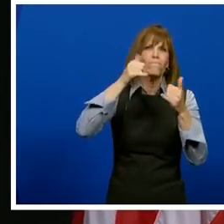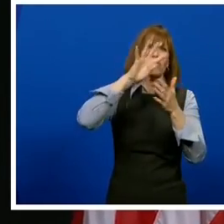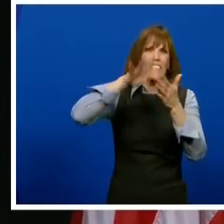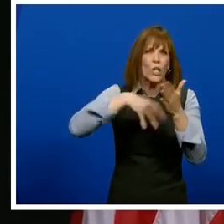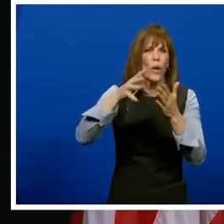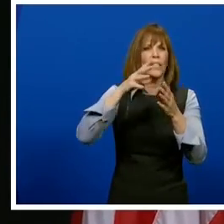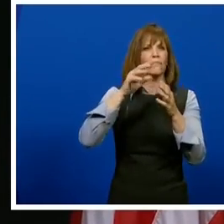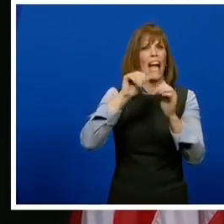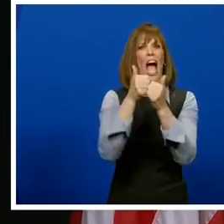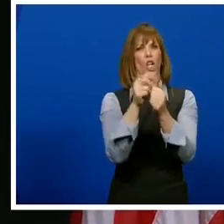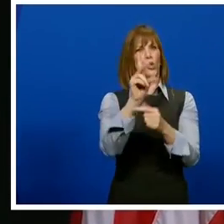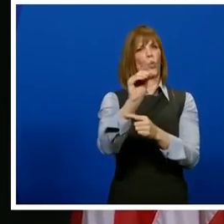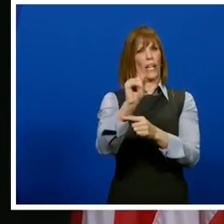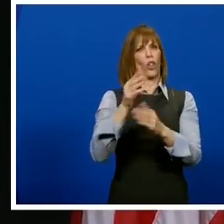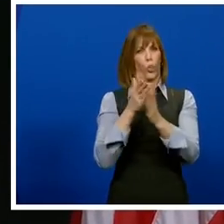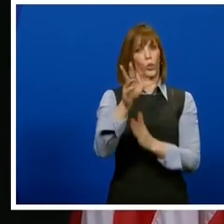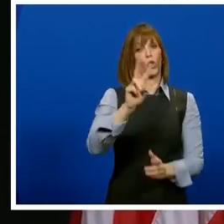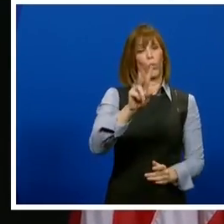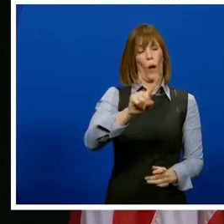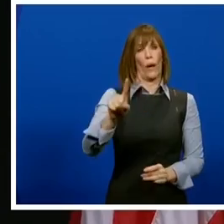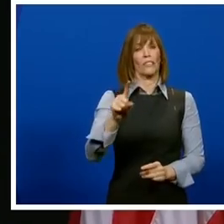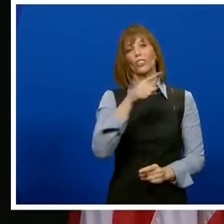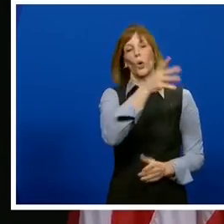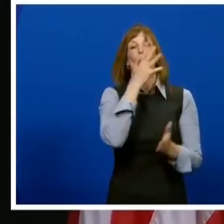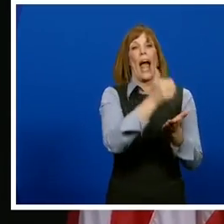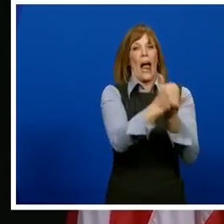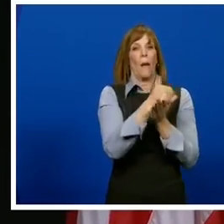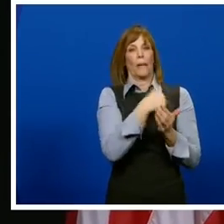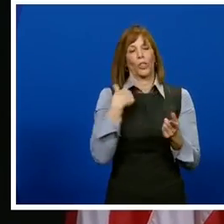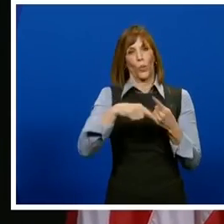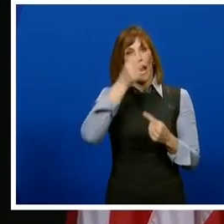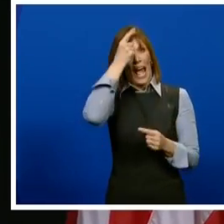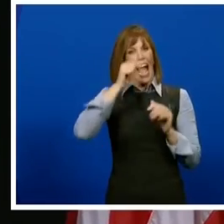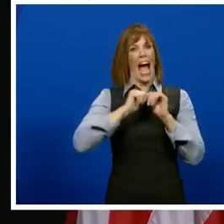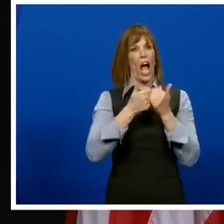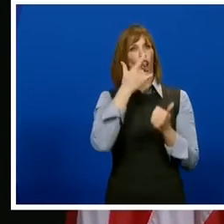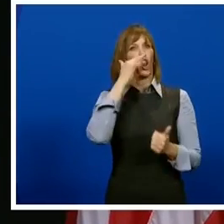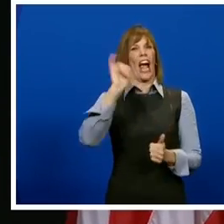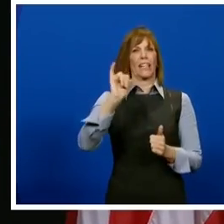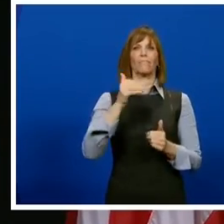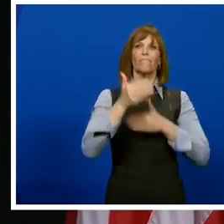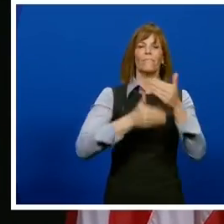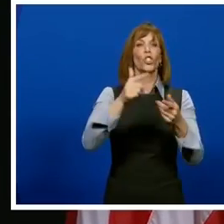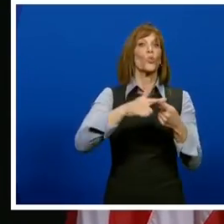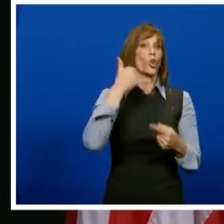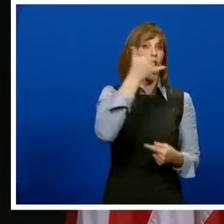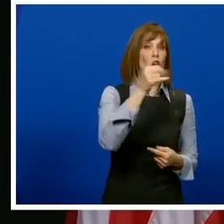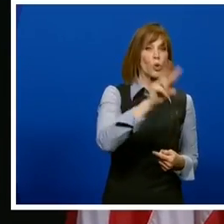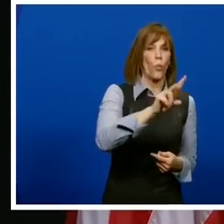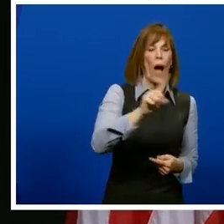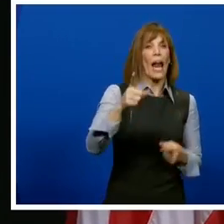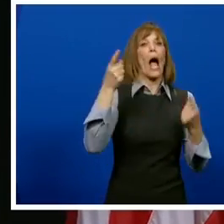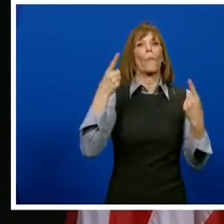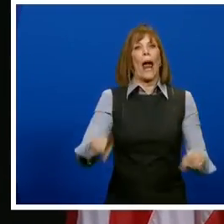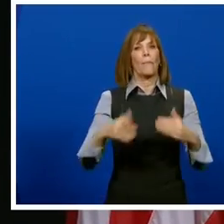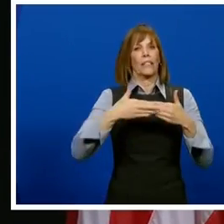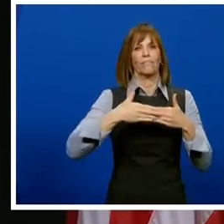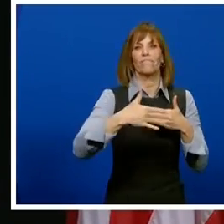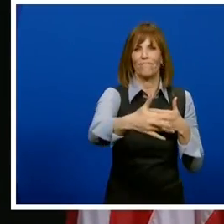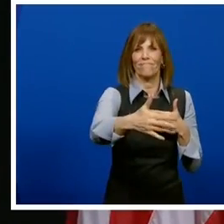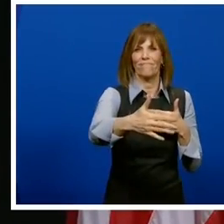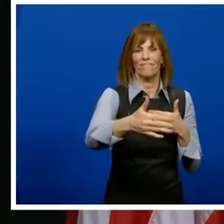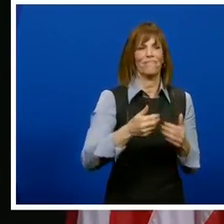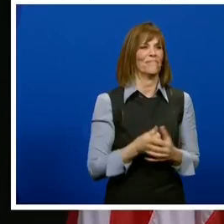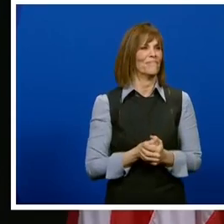Melissa, thank you for joining us today to help everyone understand what will happen when they call 2-1-1 for scheduling help beginning